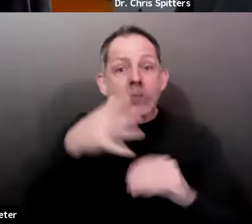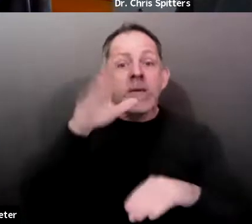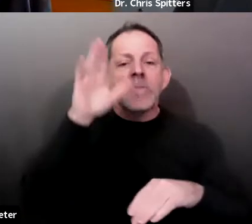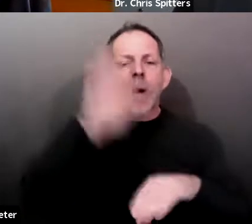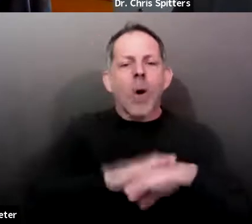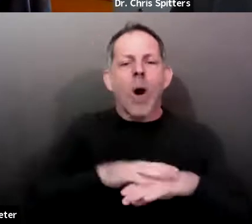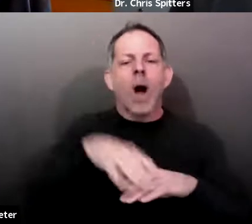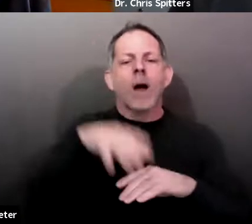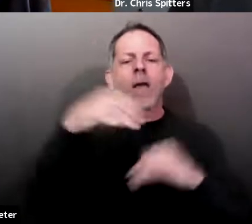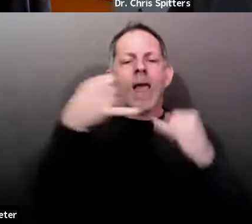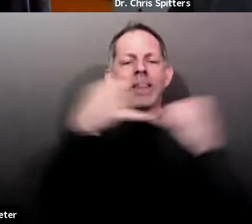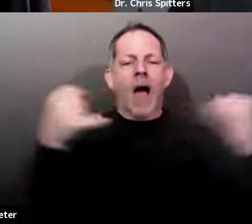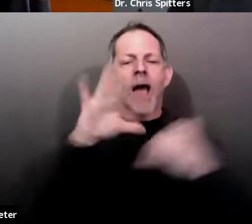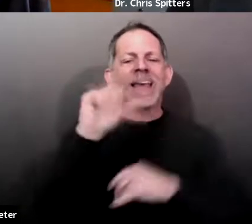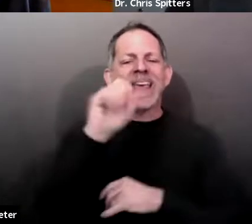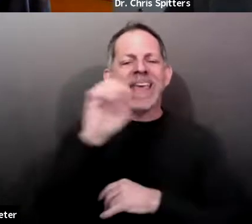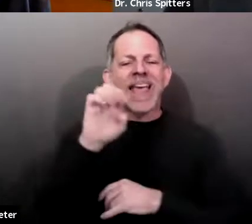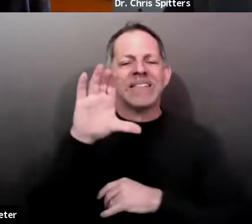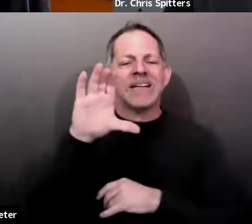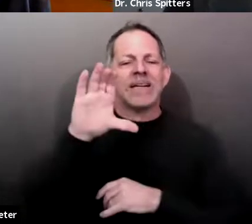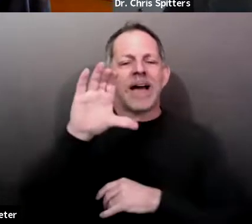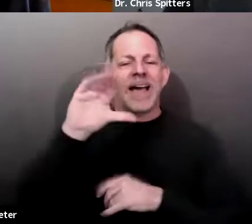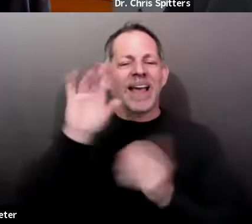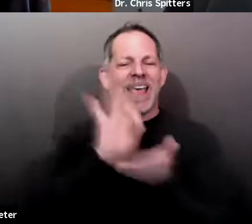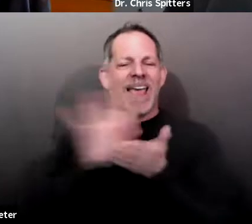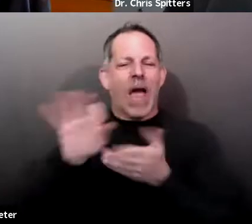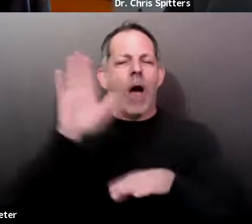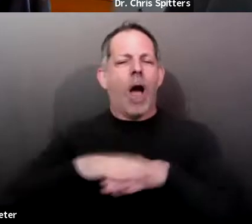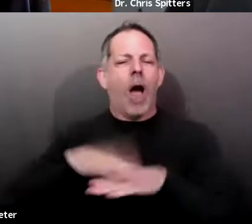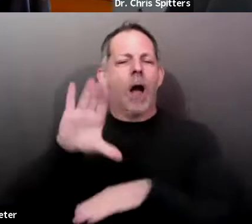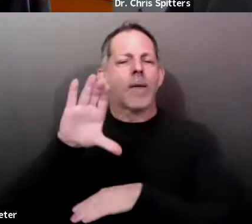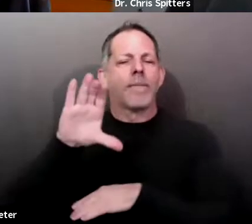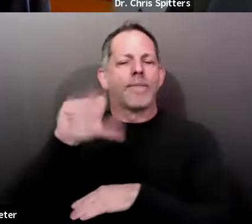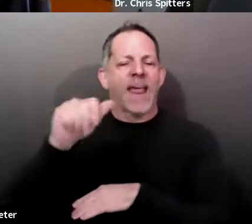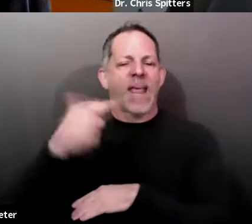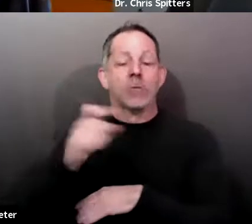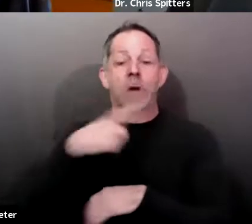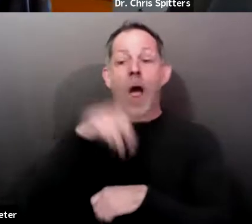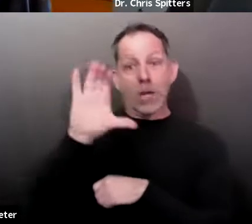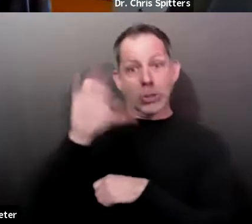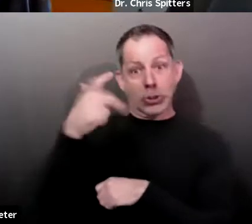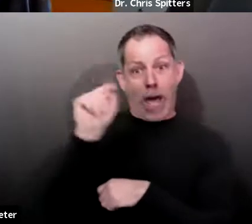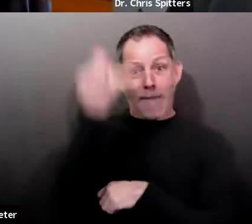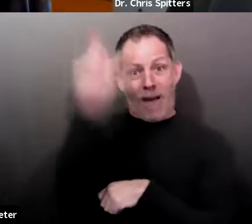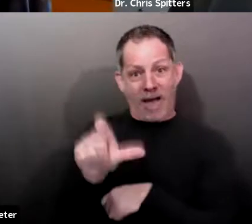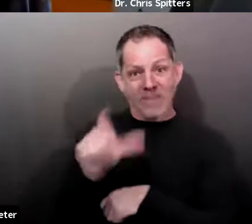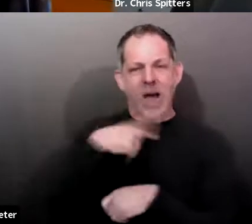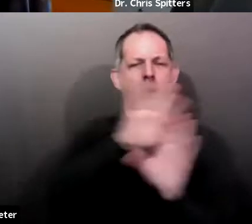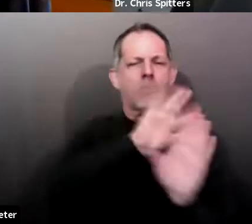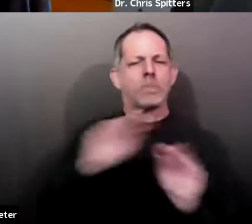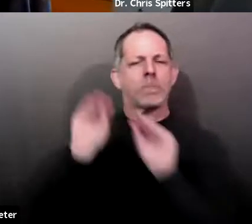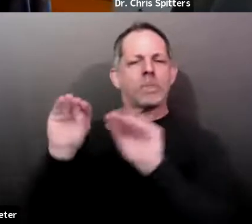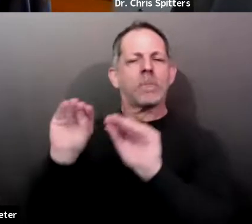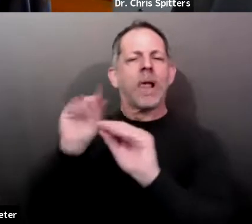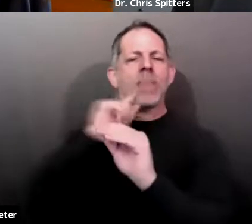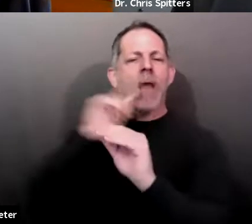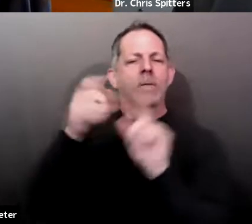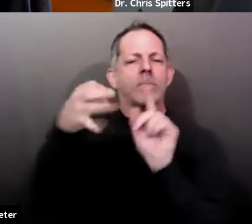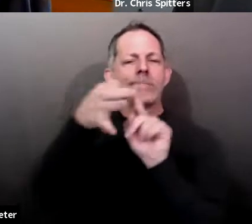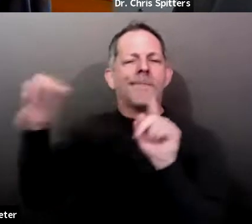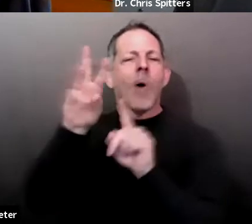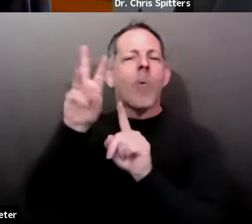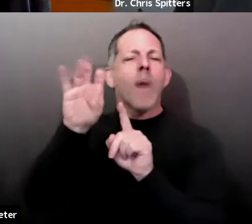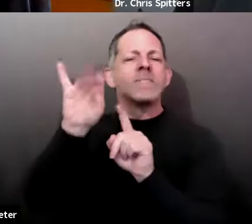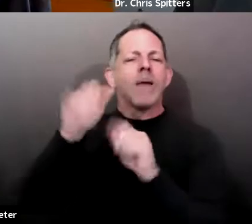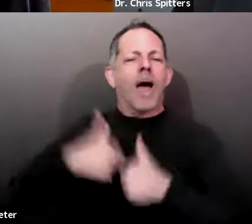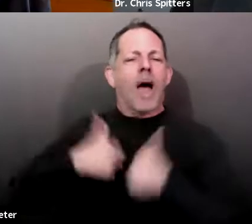put that in the chat box. So then moving ahead to vaccines, we continue to